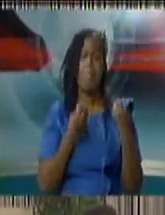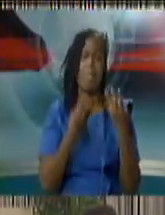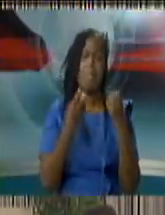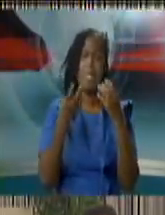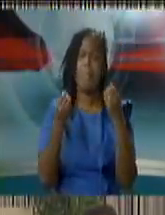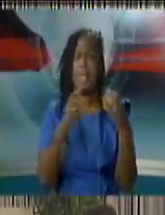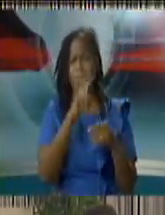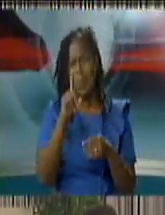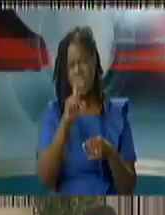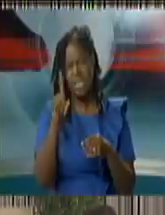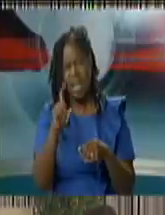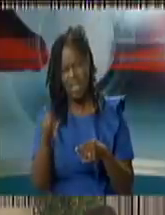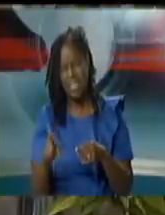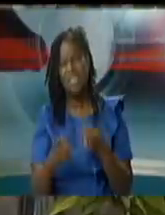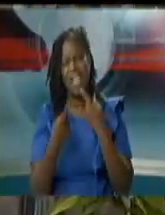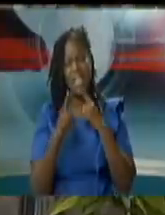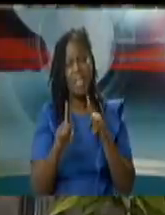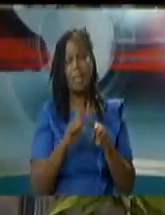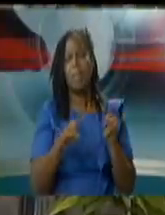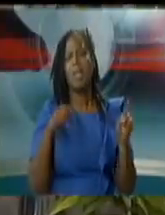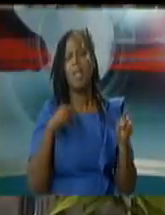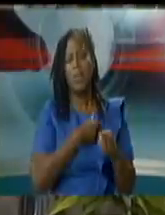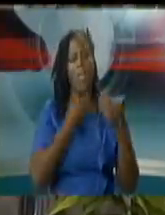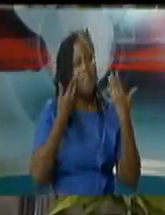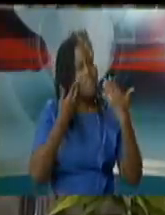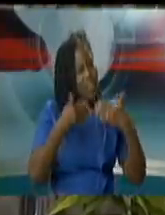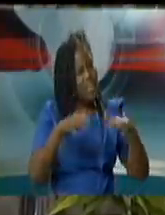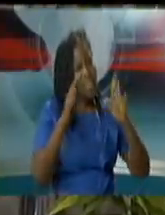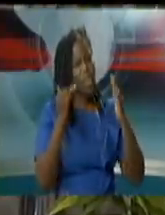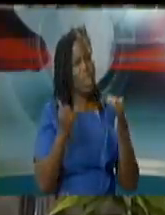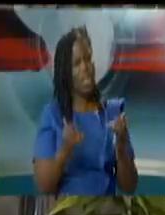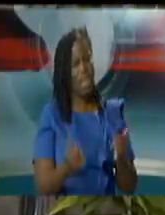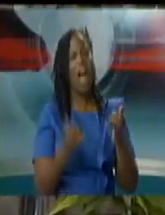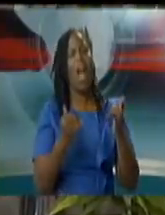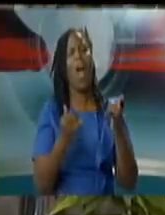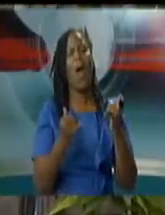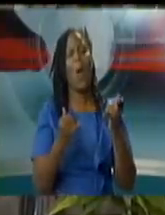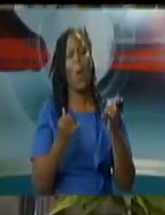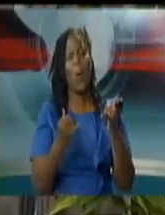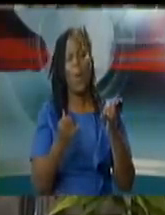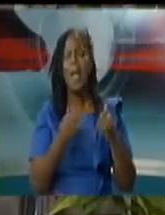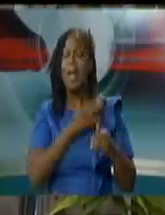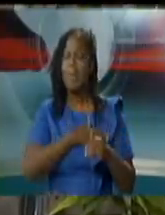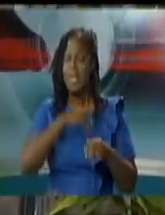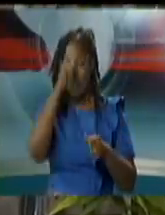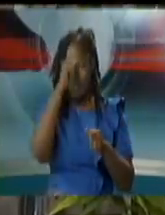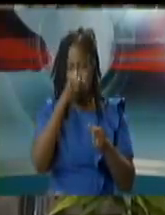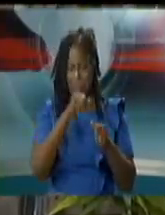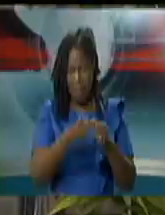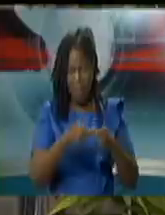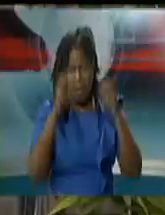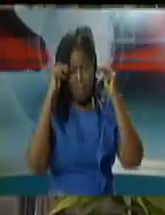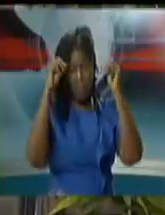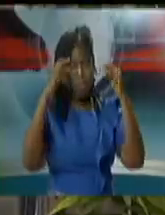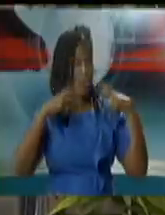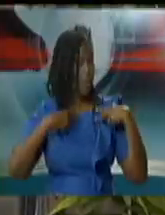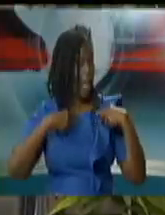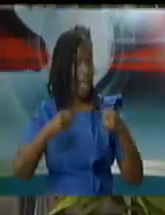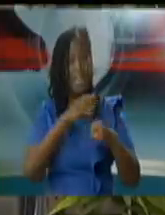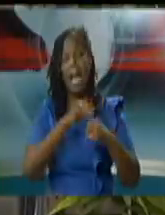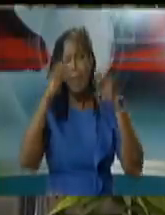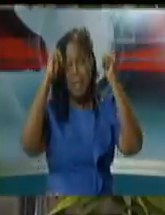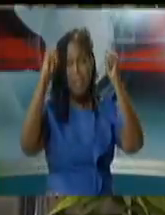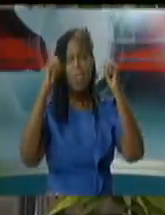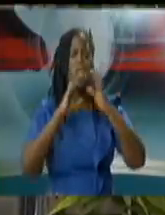answered but we've come to the end of today's virtual media conference and do remember that the ministry of health and the ministry of communications